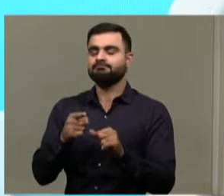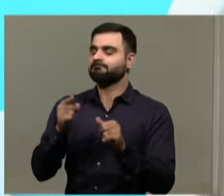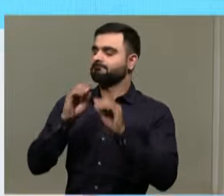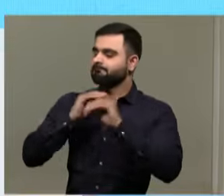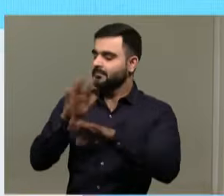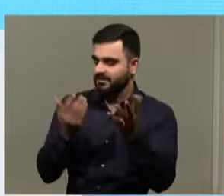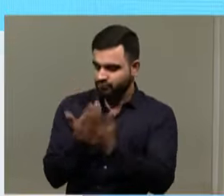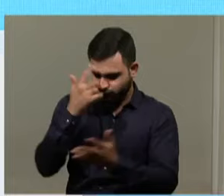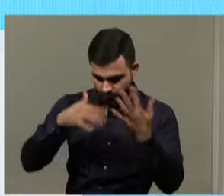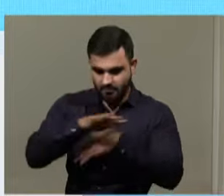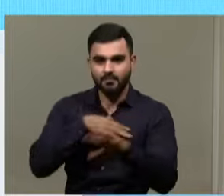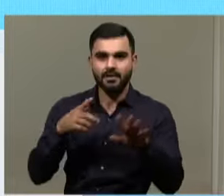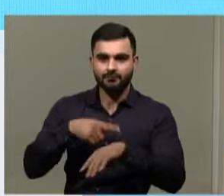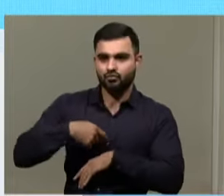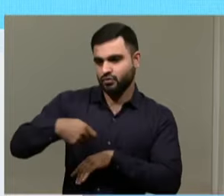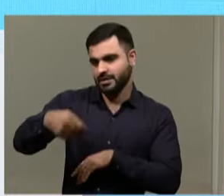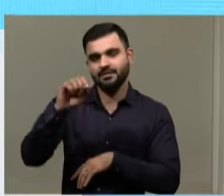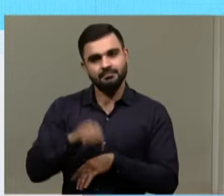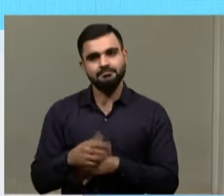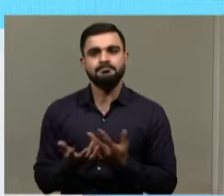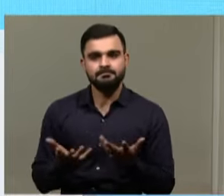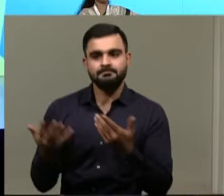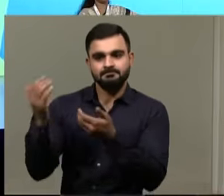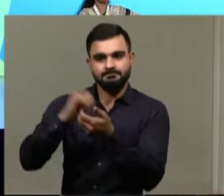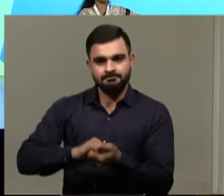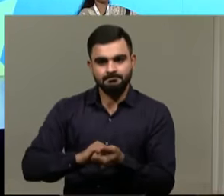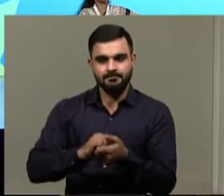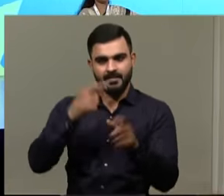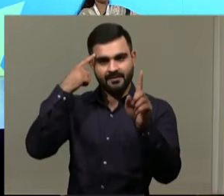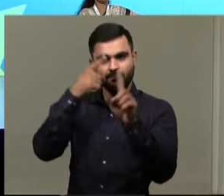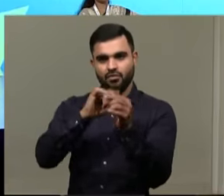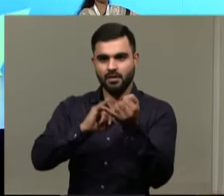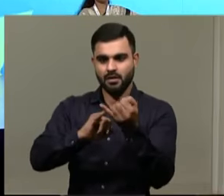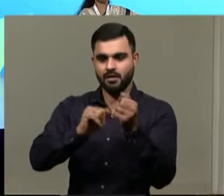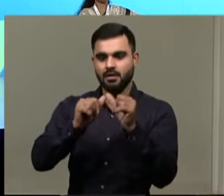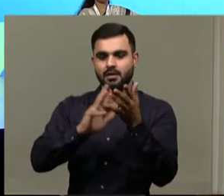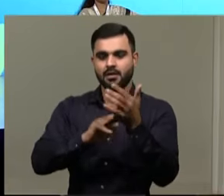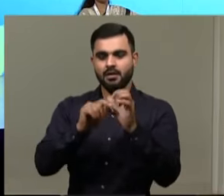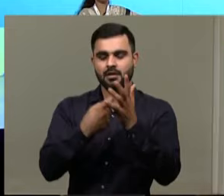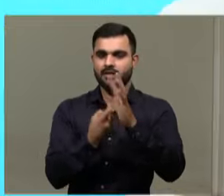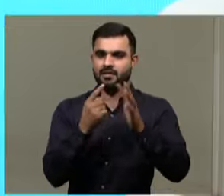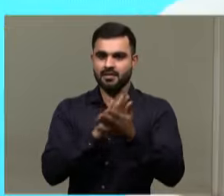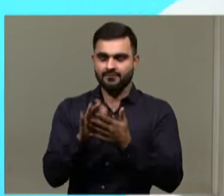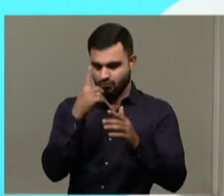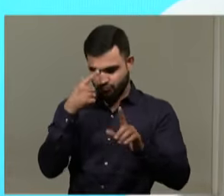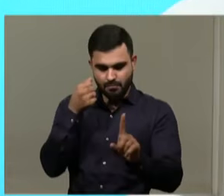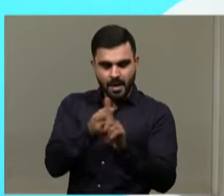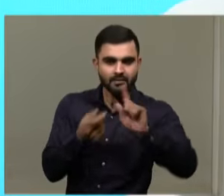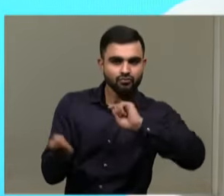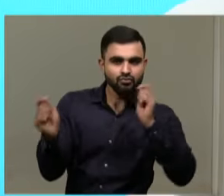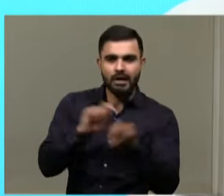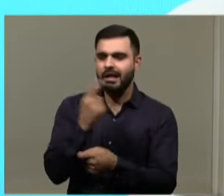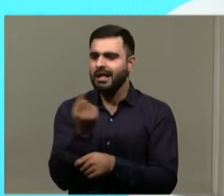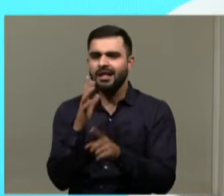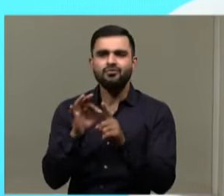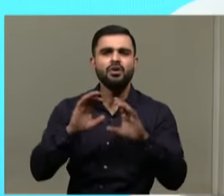It is a prolonged initiative. And the eventual aim of Samarth by Hyundai is to effect change. We don't want this just